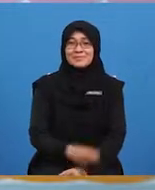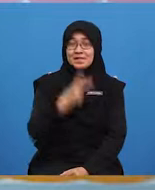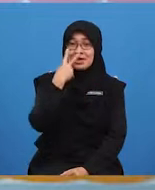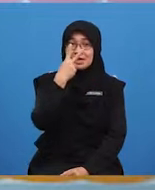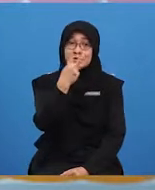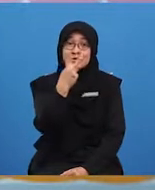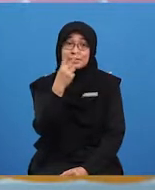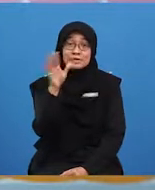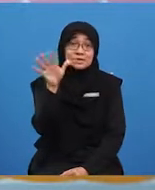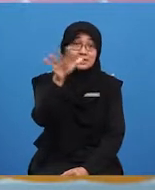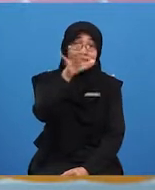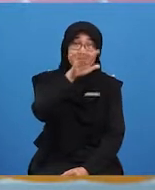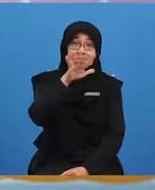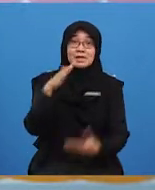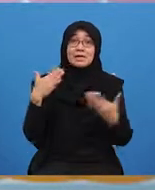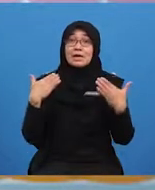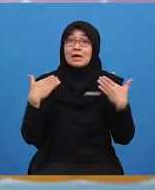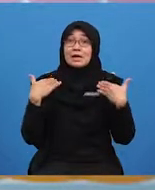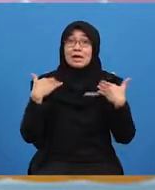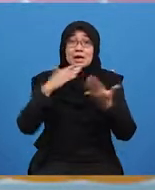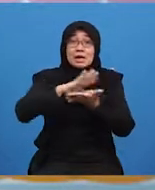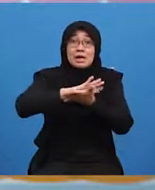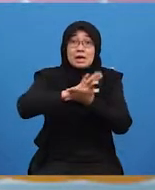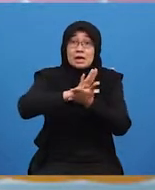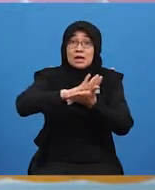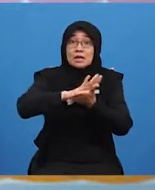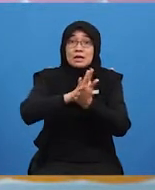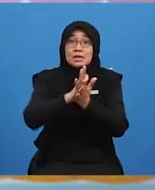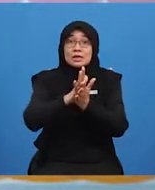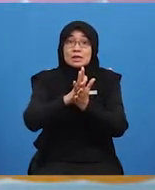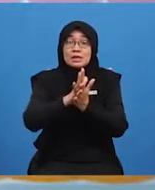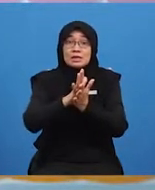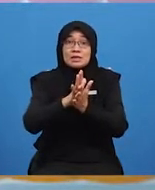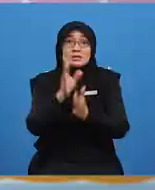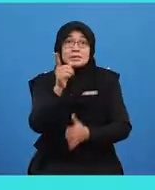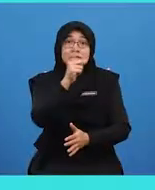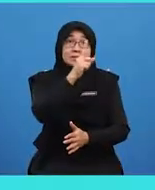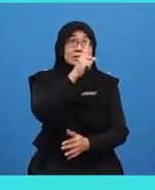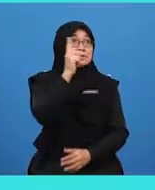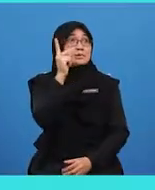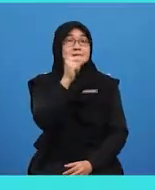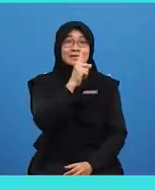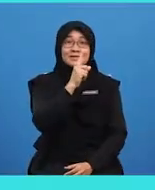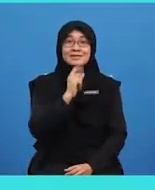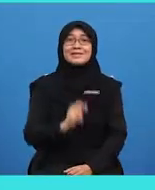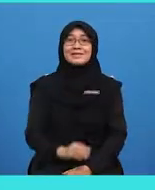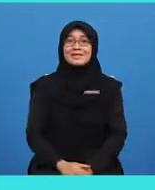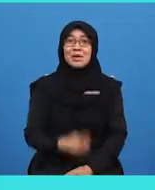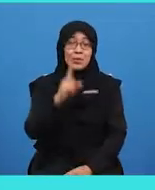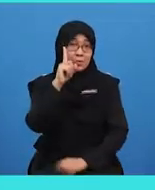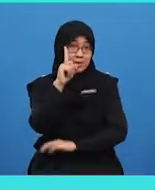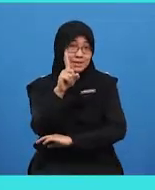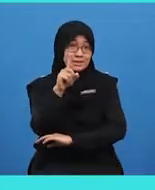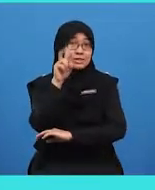around us. There are cheese everywhere. Can we count them together? 1,